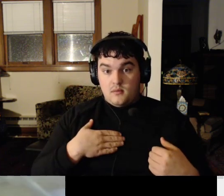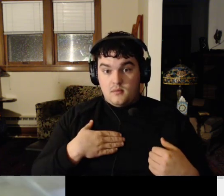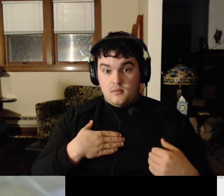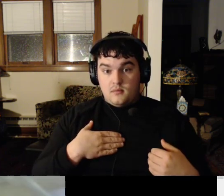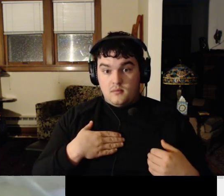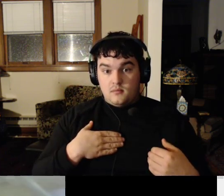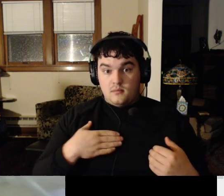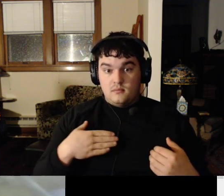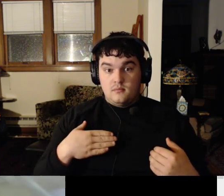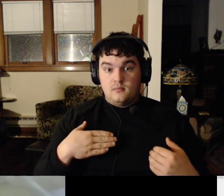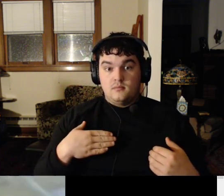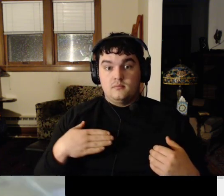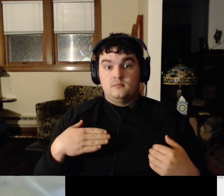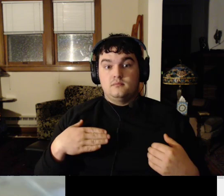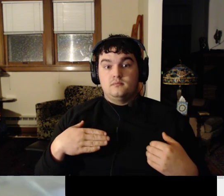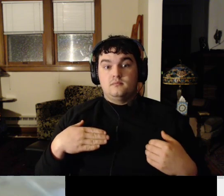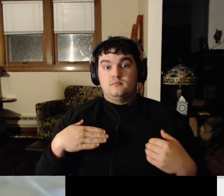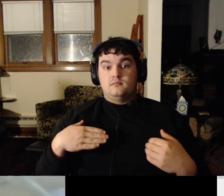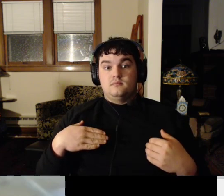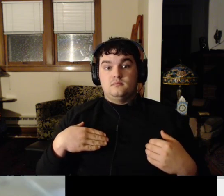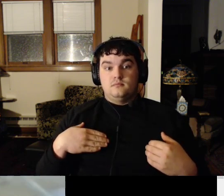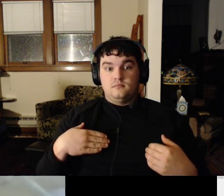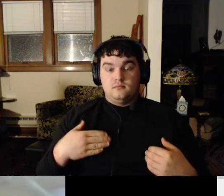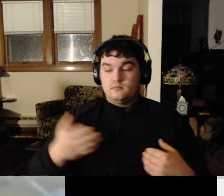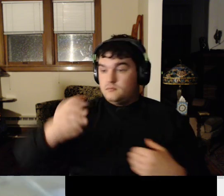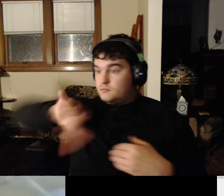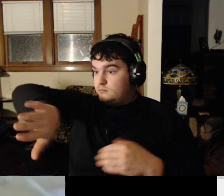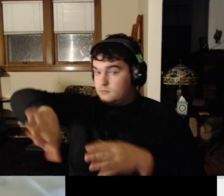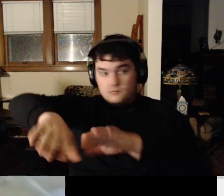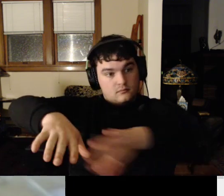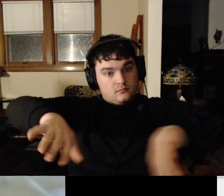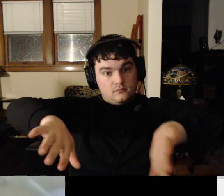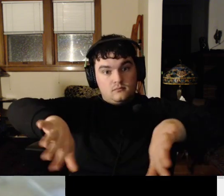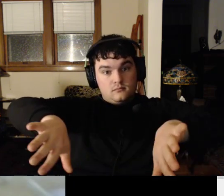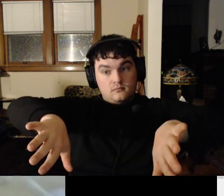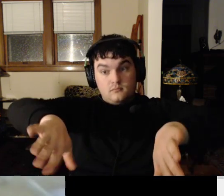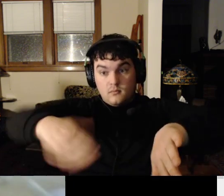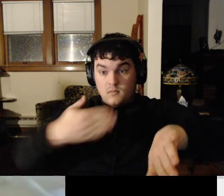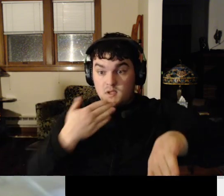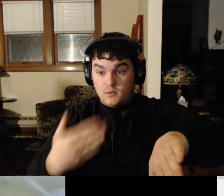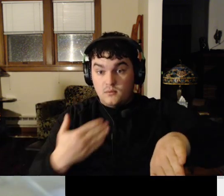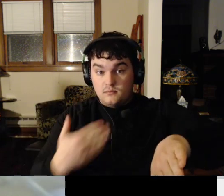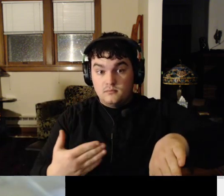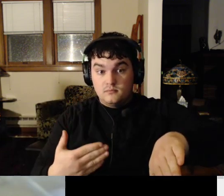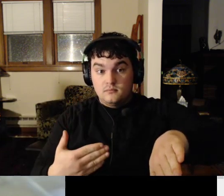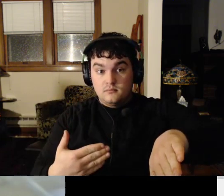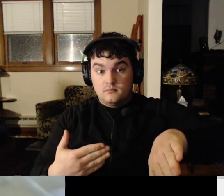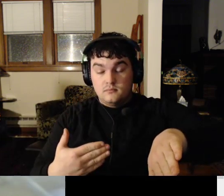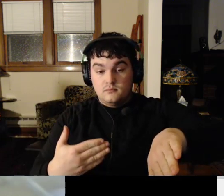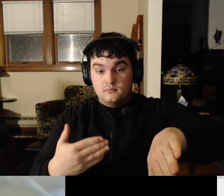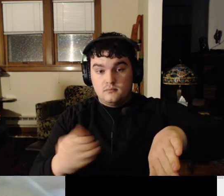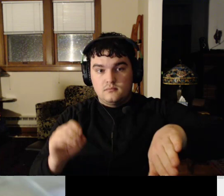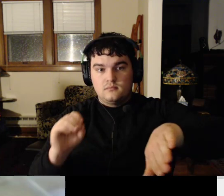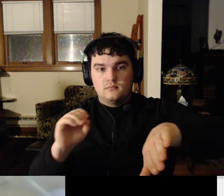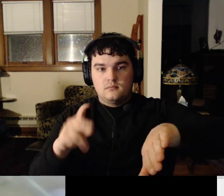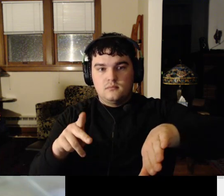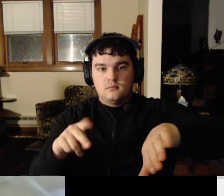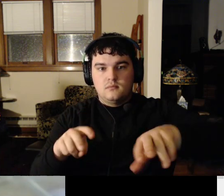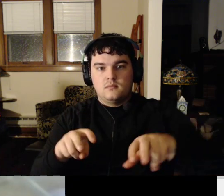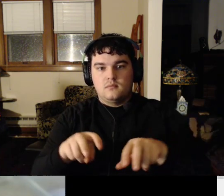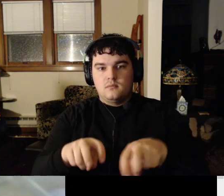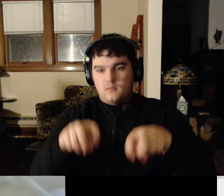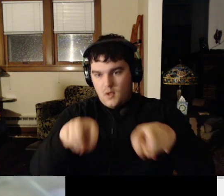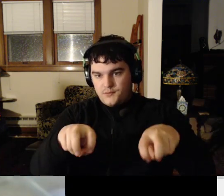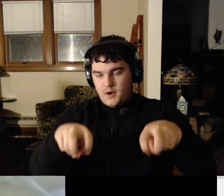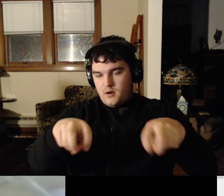Do want me do that? This side? Sound good? Okay. Let's set our chairs in a